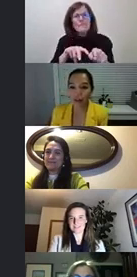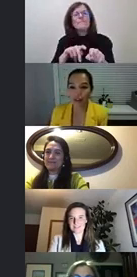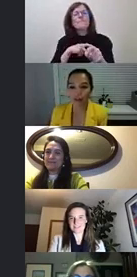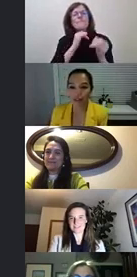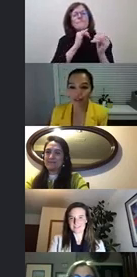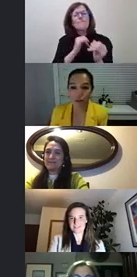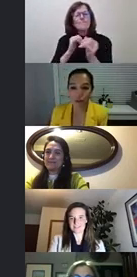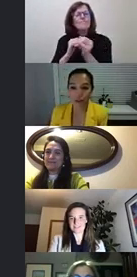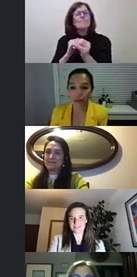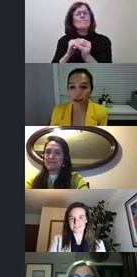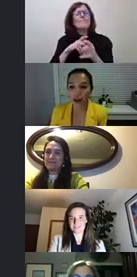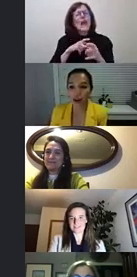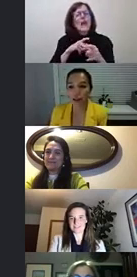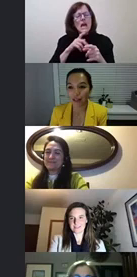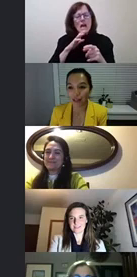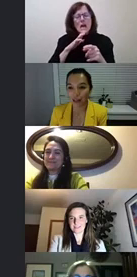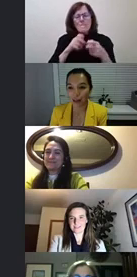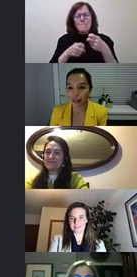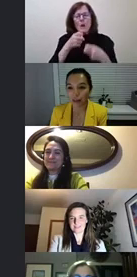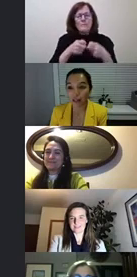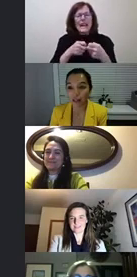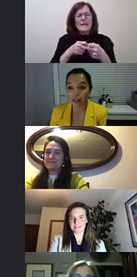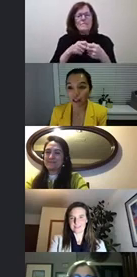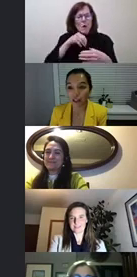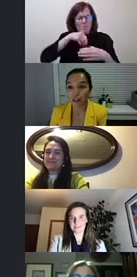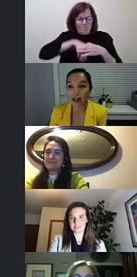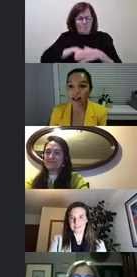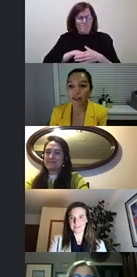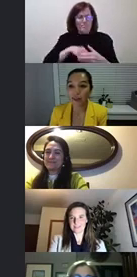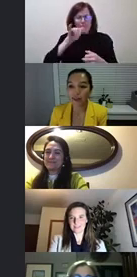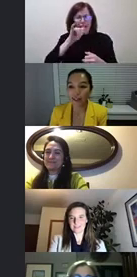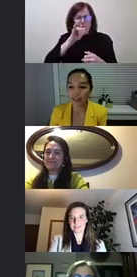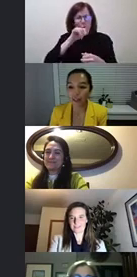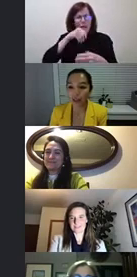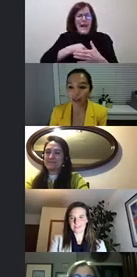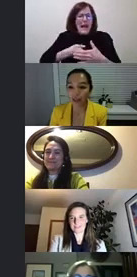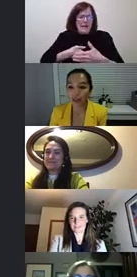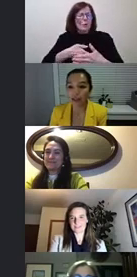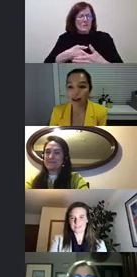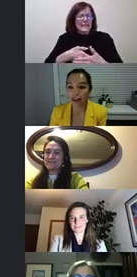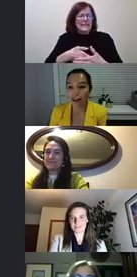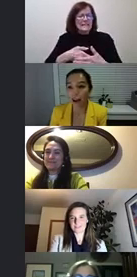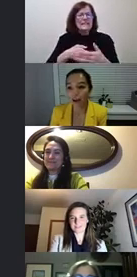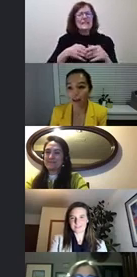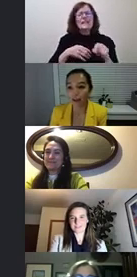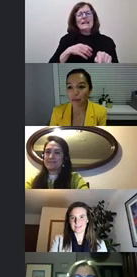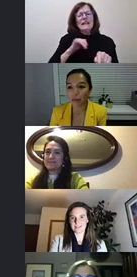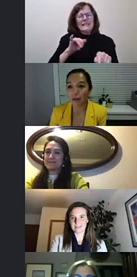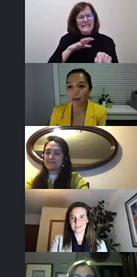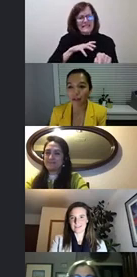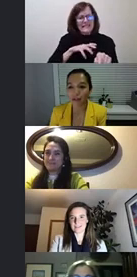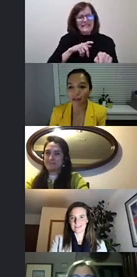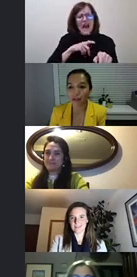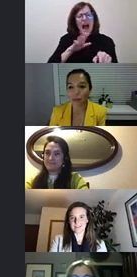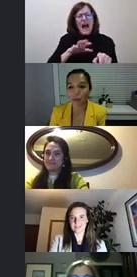alcohol spectrum disorder are often left out of disability discussion and the prevalence of FASD is higher than autism cerebral